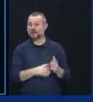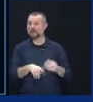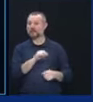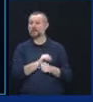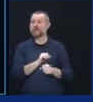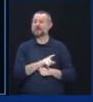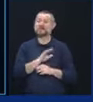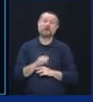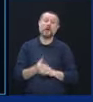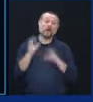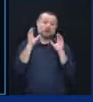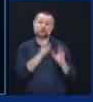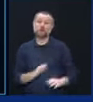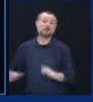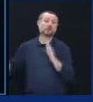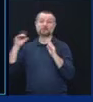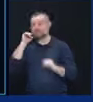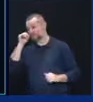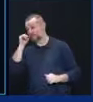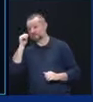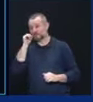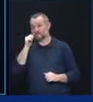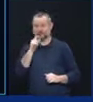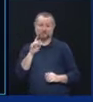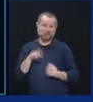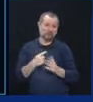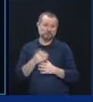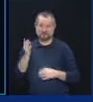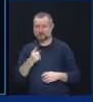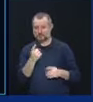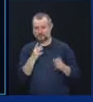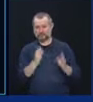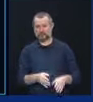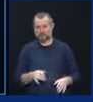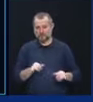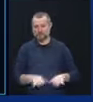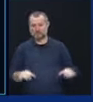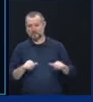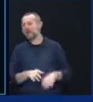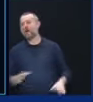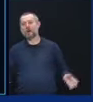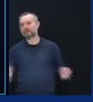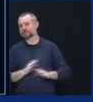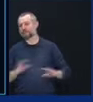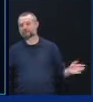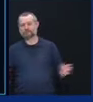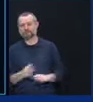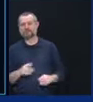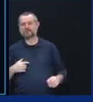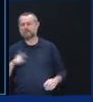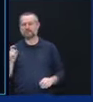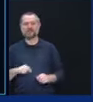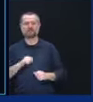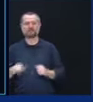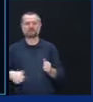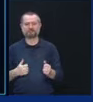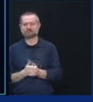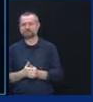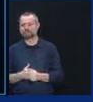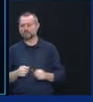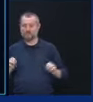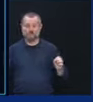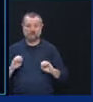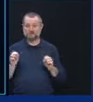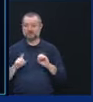week, 14 hours a day, under this stress. A nursing home has to have surge staff availability.